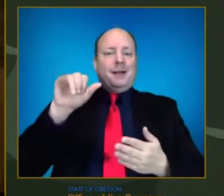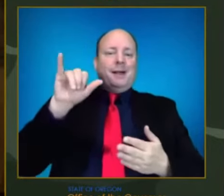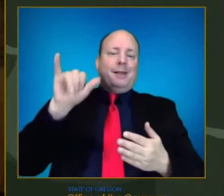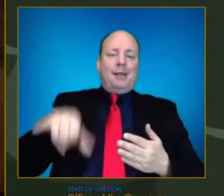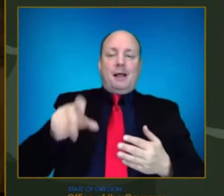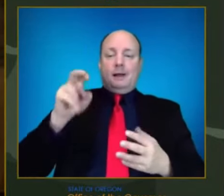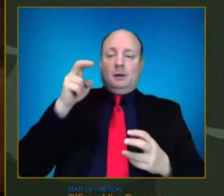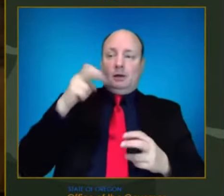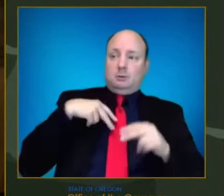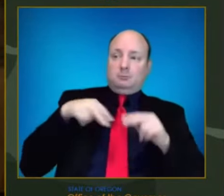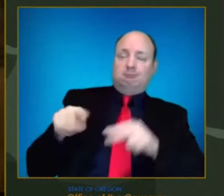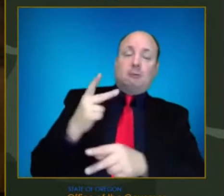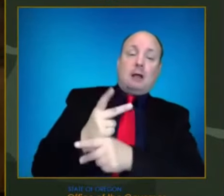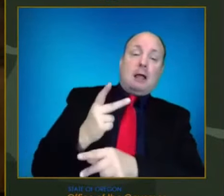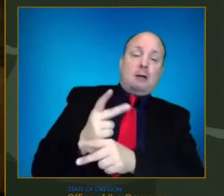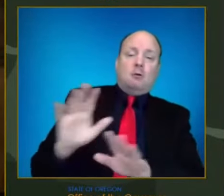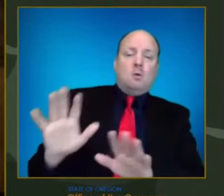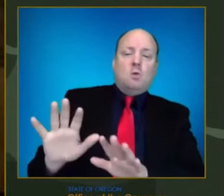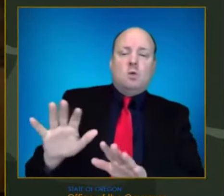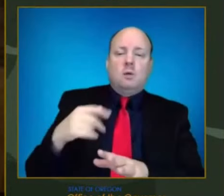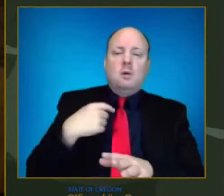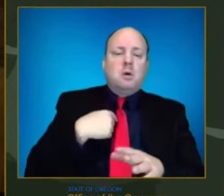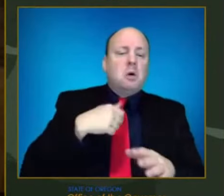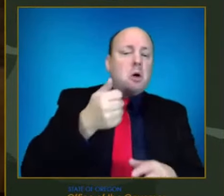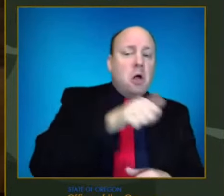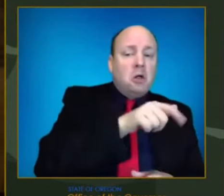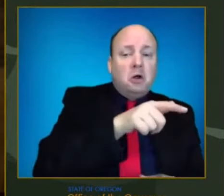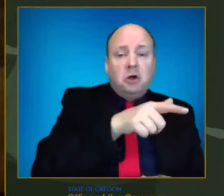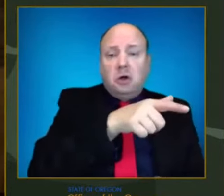that and see if there's anybody else who has an answer.